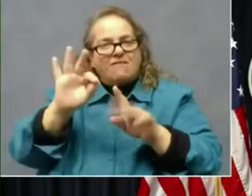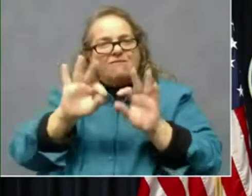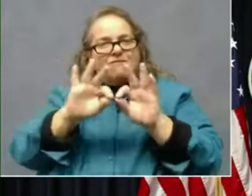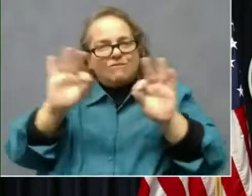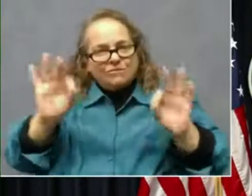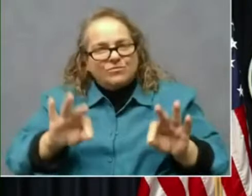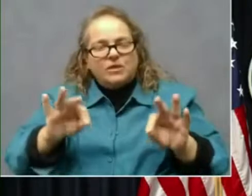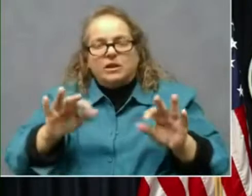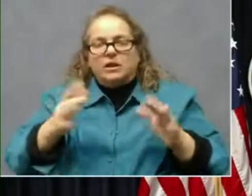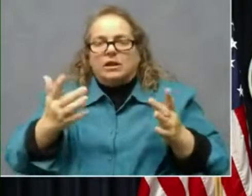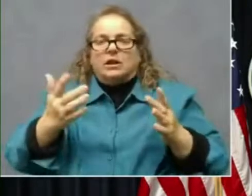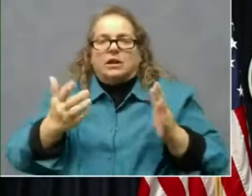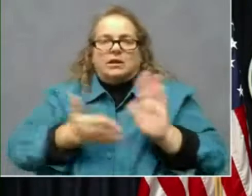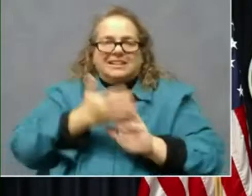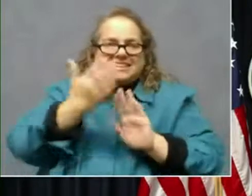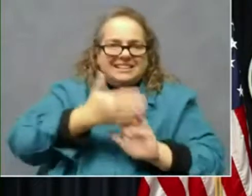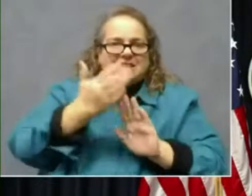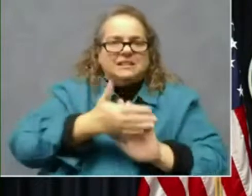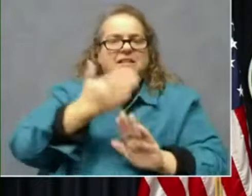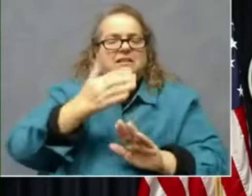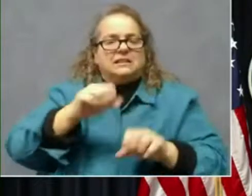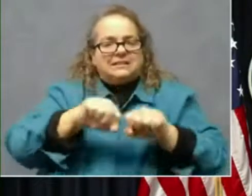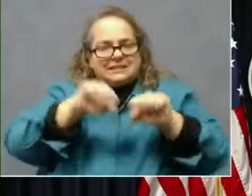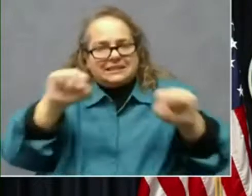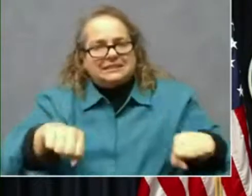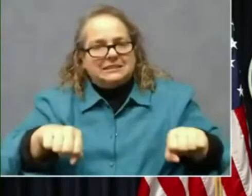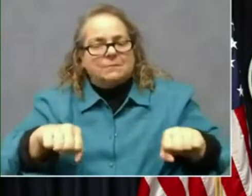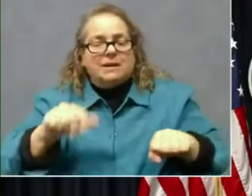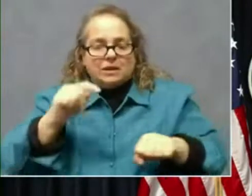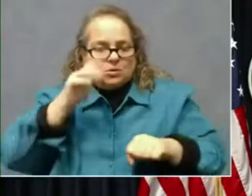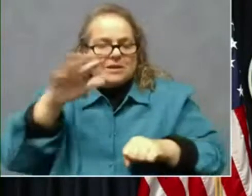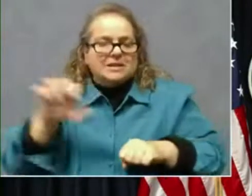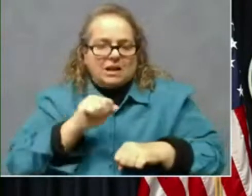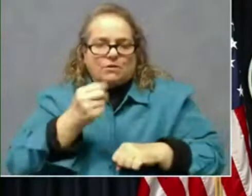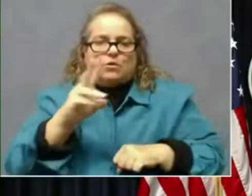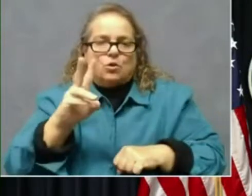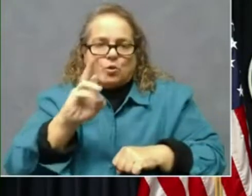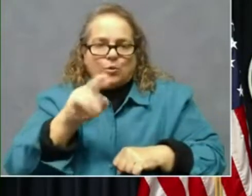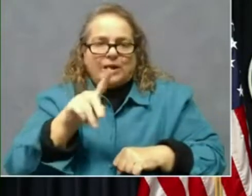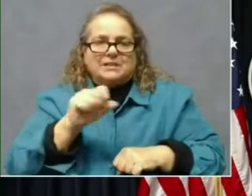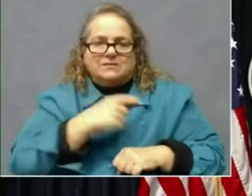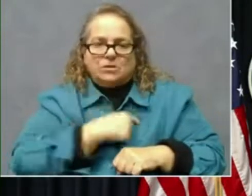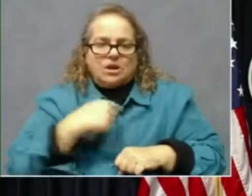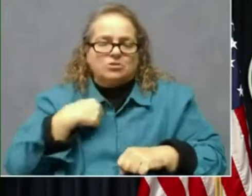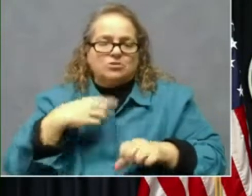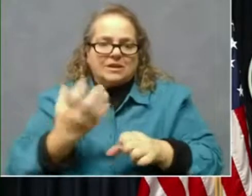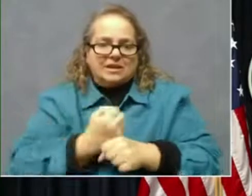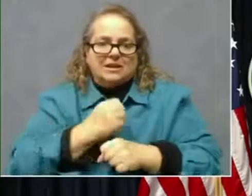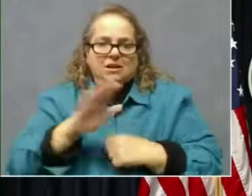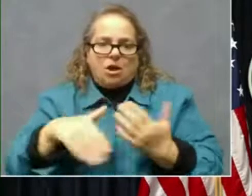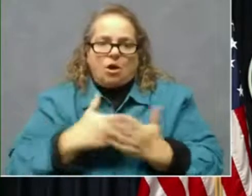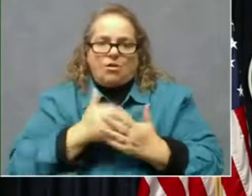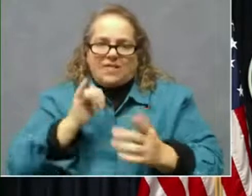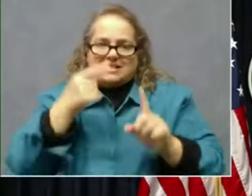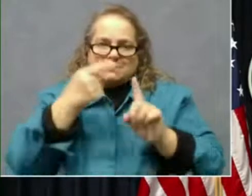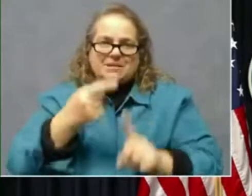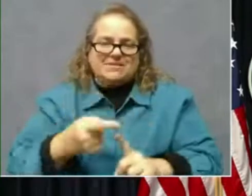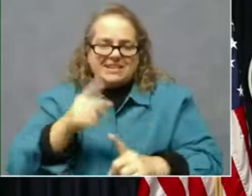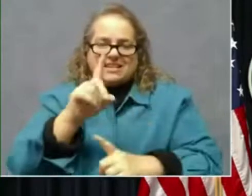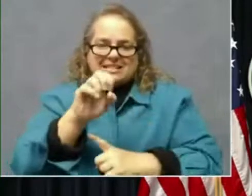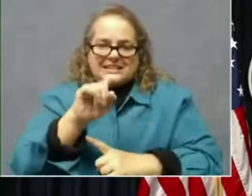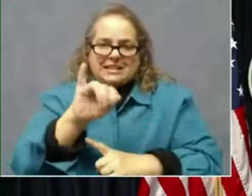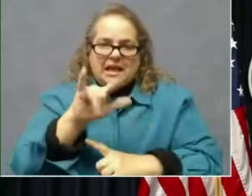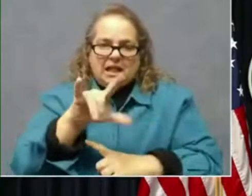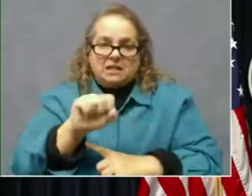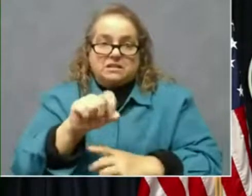designated place. And it's going to take a couple weeks for us to get all those specific details. But what we learned in testing is we don't